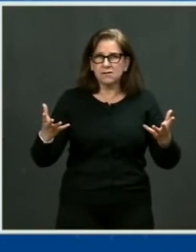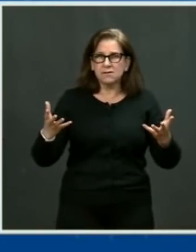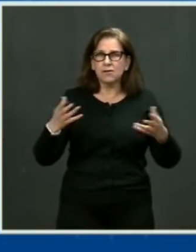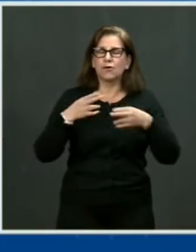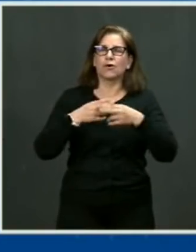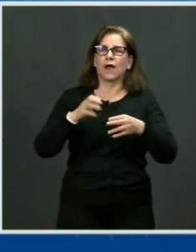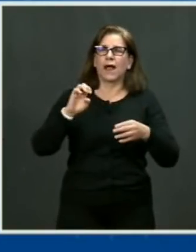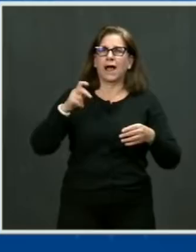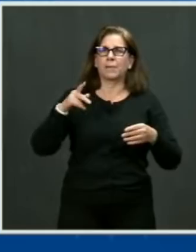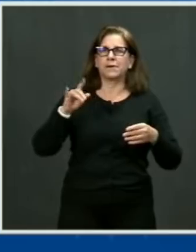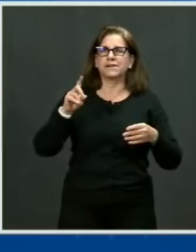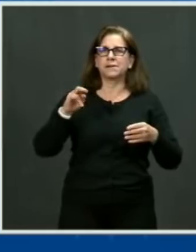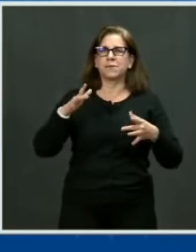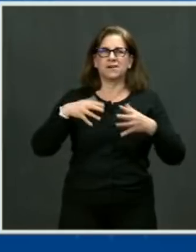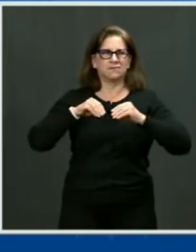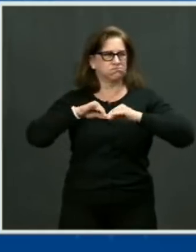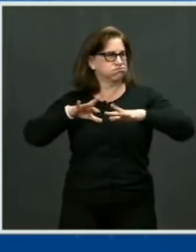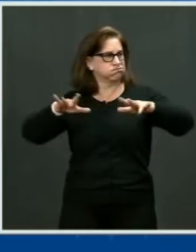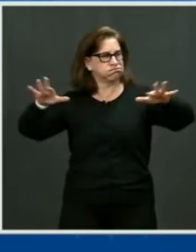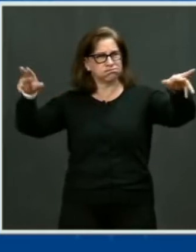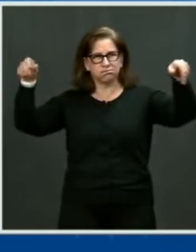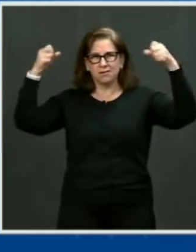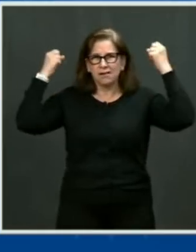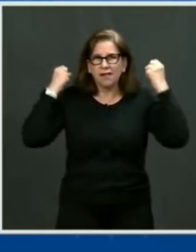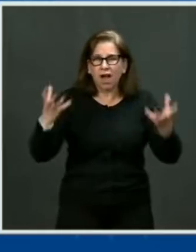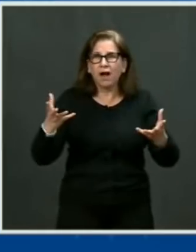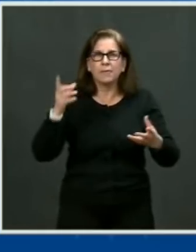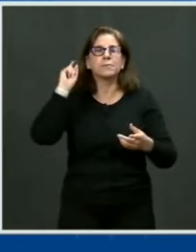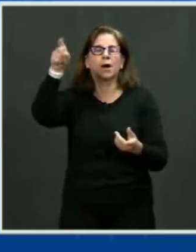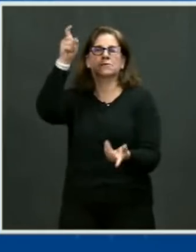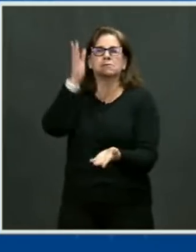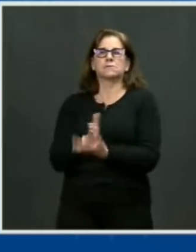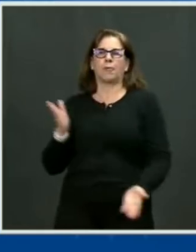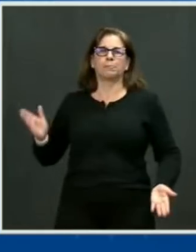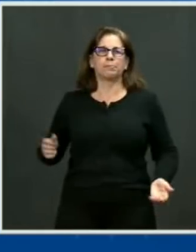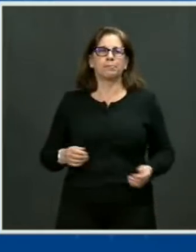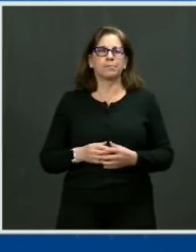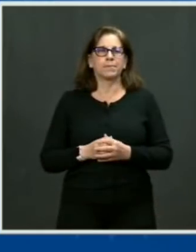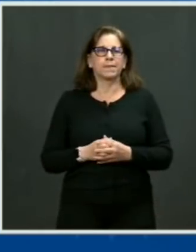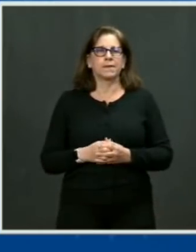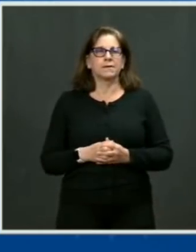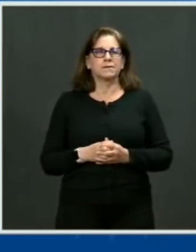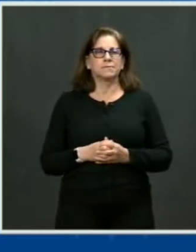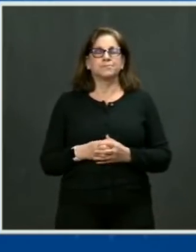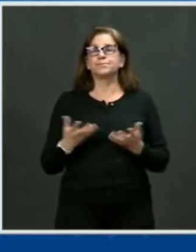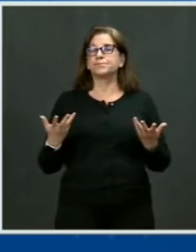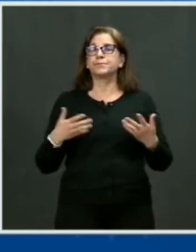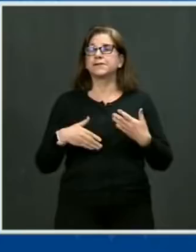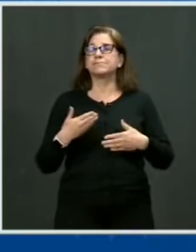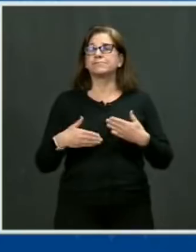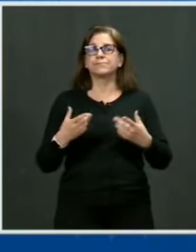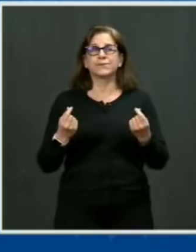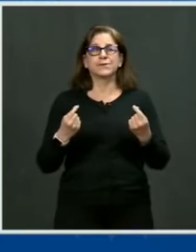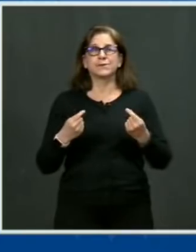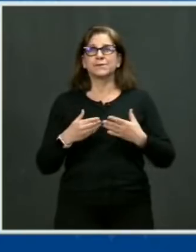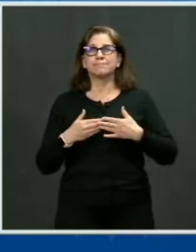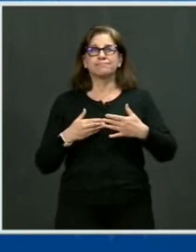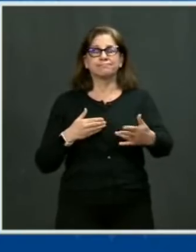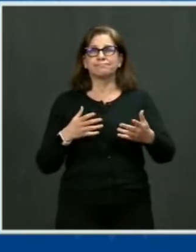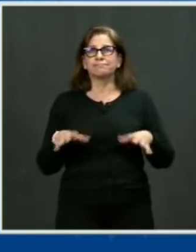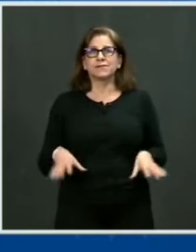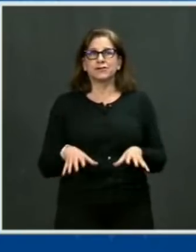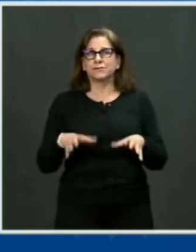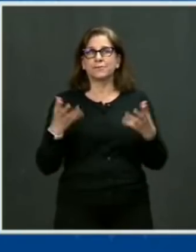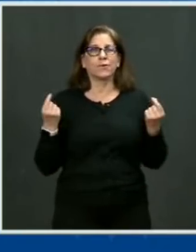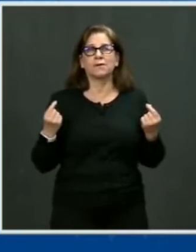here to talk about two things. First, the steps we're going to take immediately. And second, the action that needs to